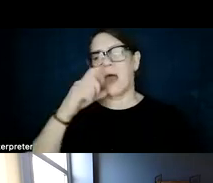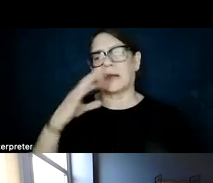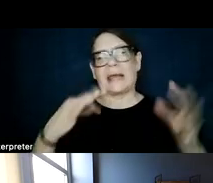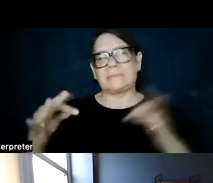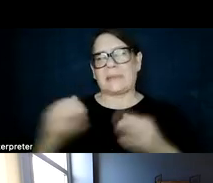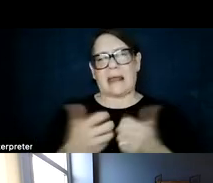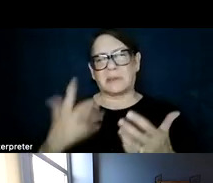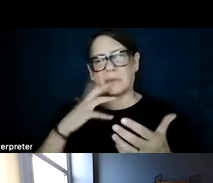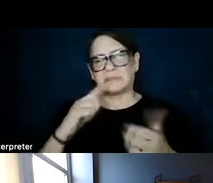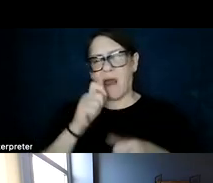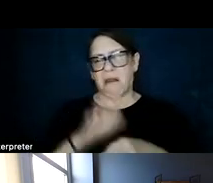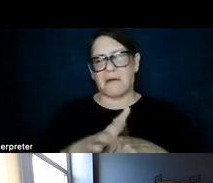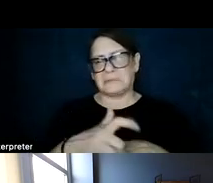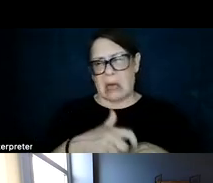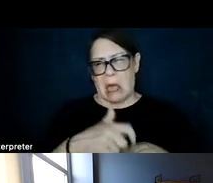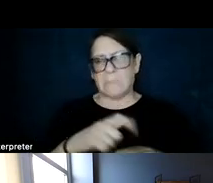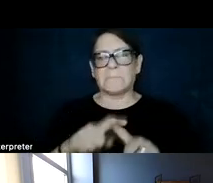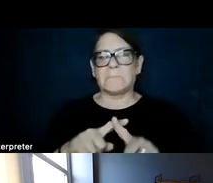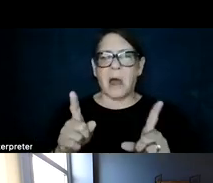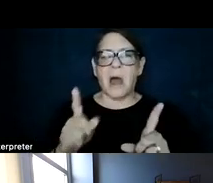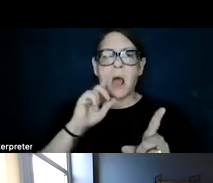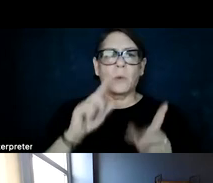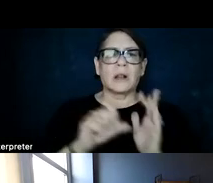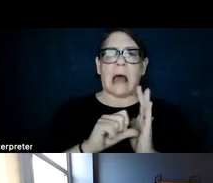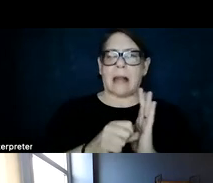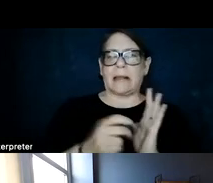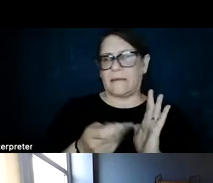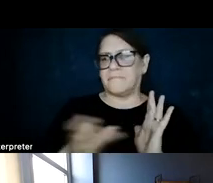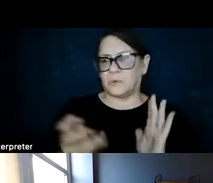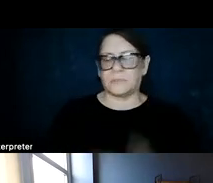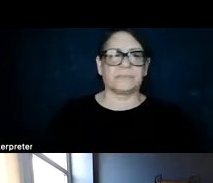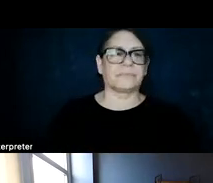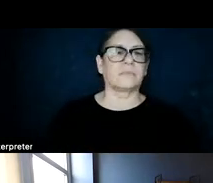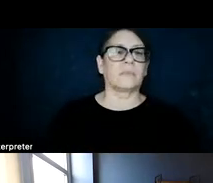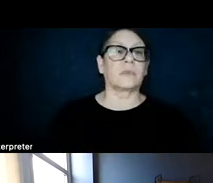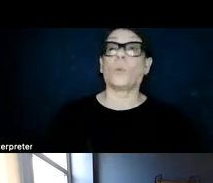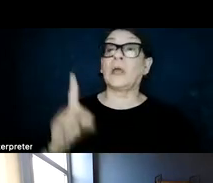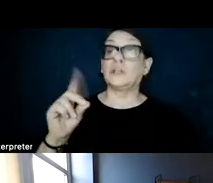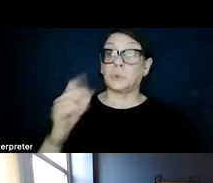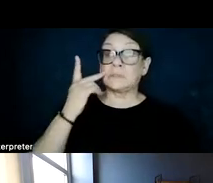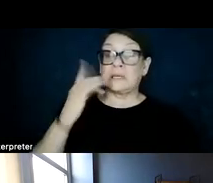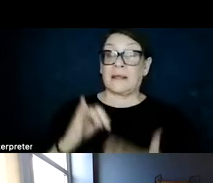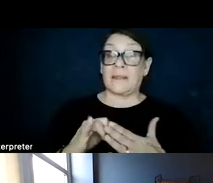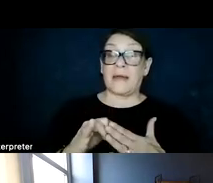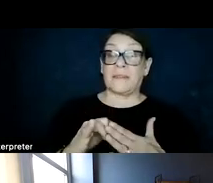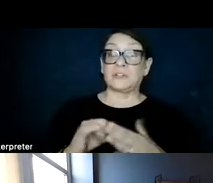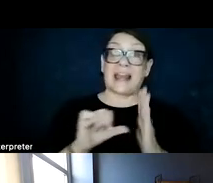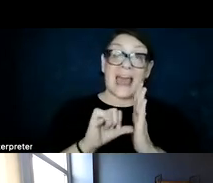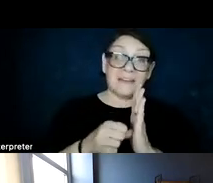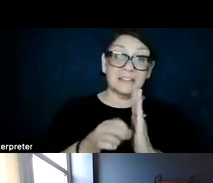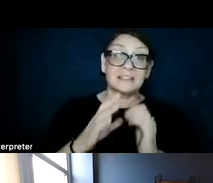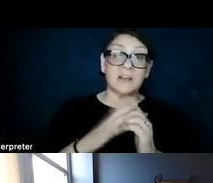every detail, but I'll highlight just a couple of them. We do see that there's an emphasis on